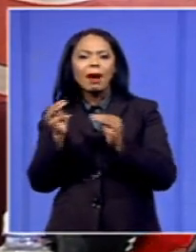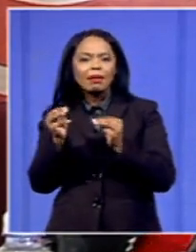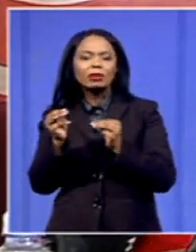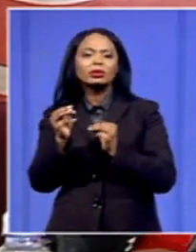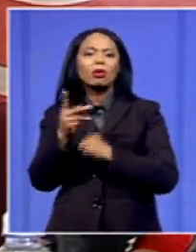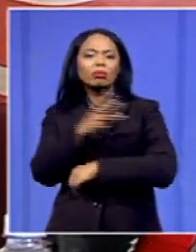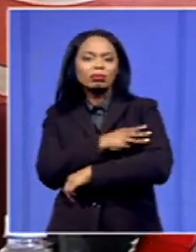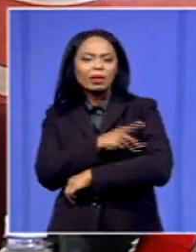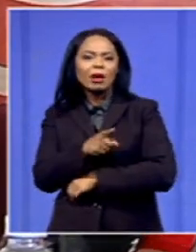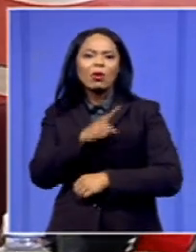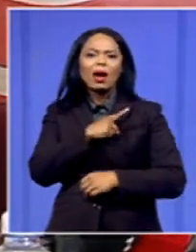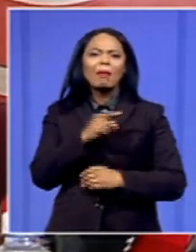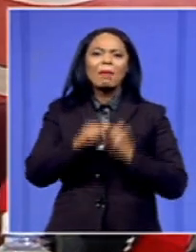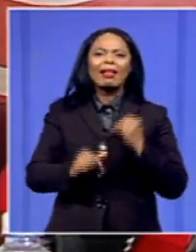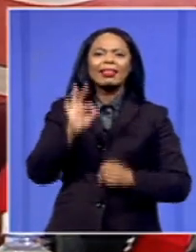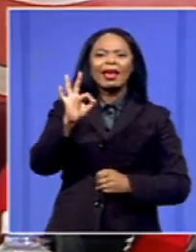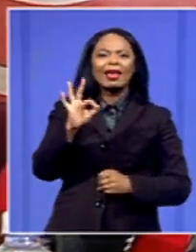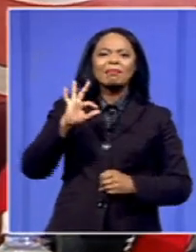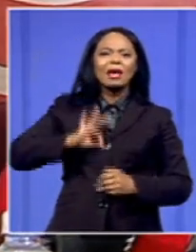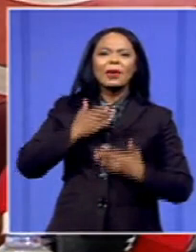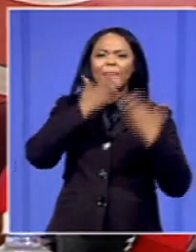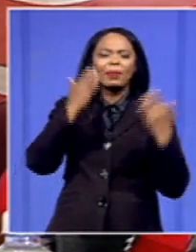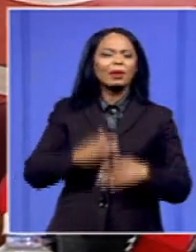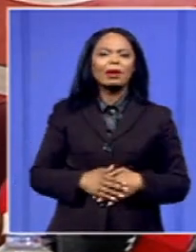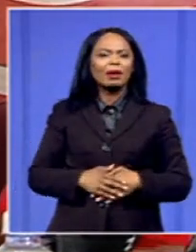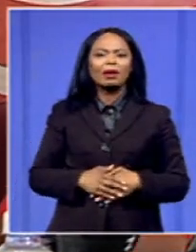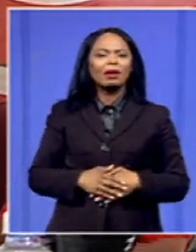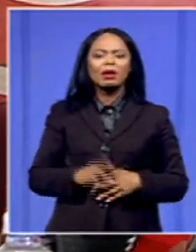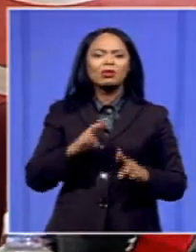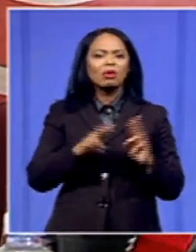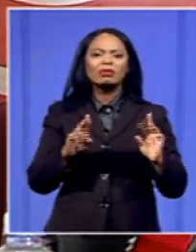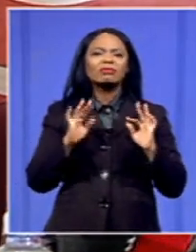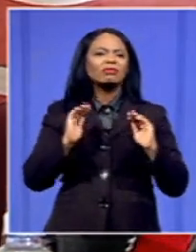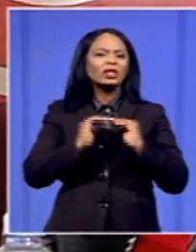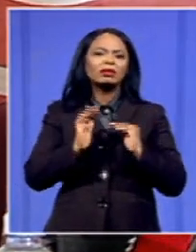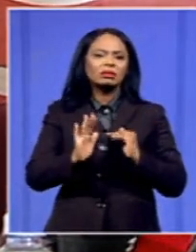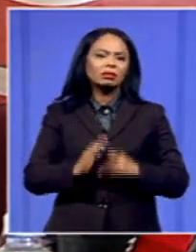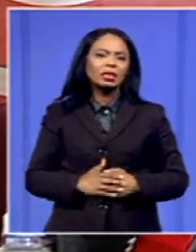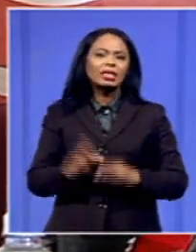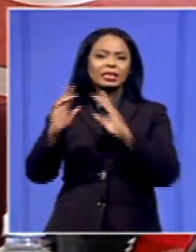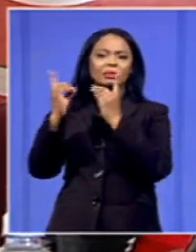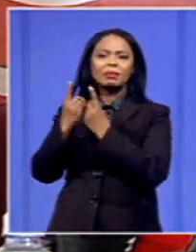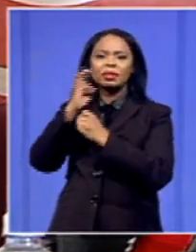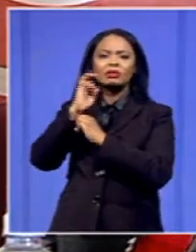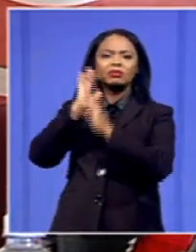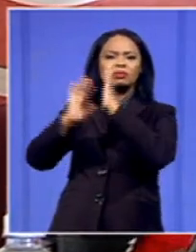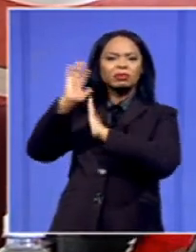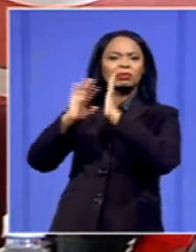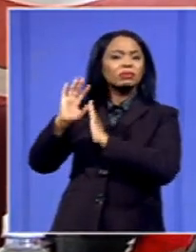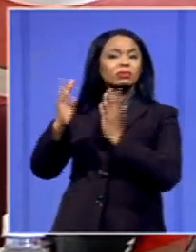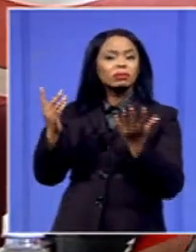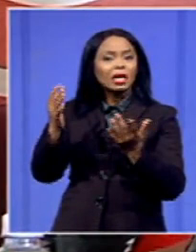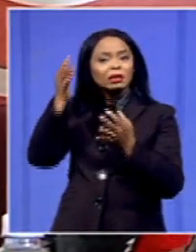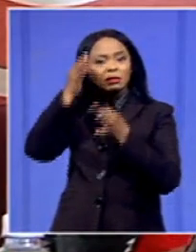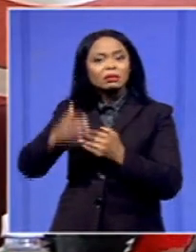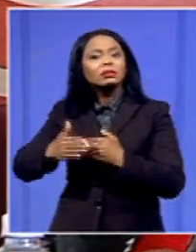people have stayed for three months without being paid. And so therefore, the Department needs to say that what are they going to do about